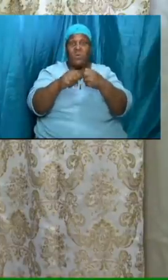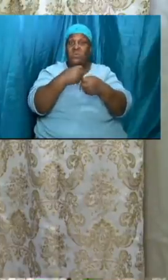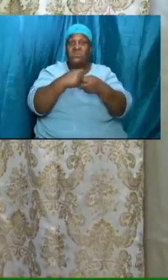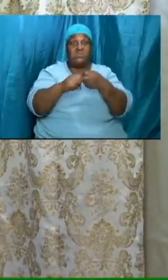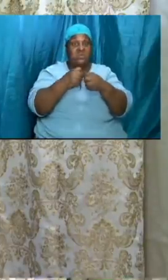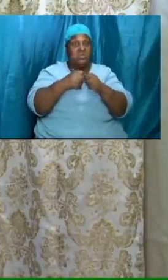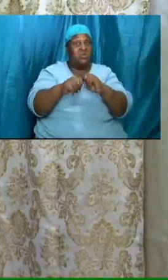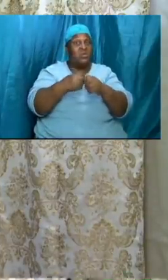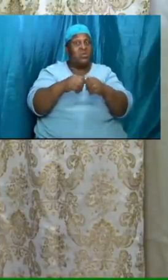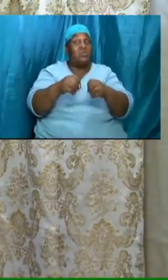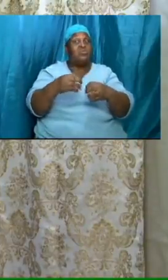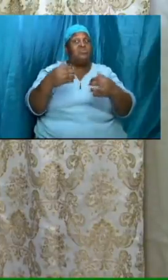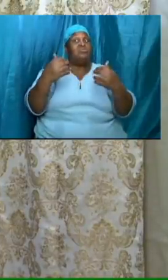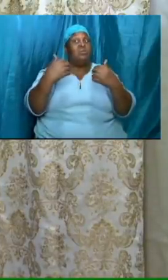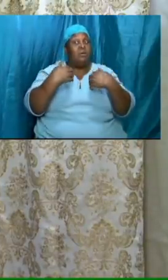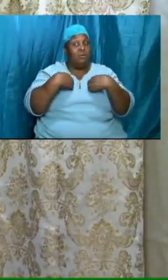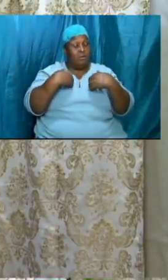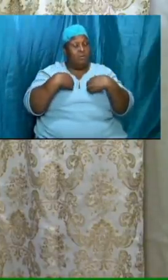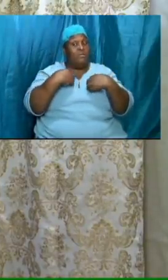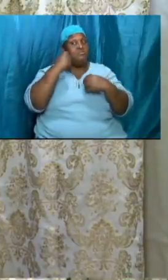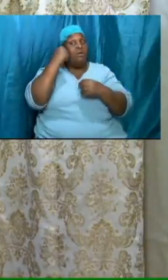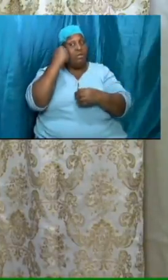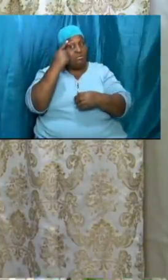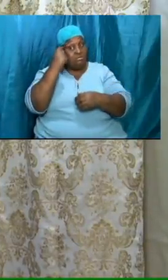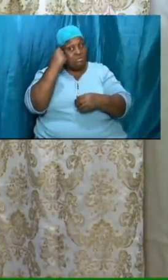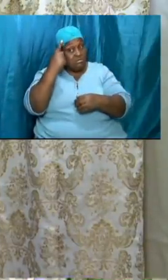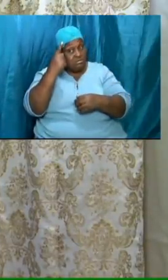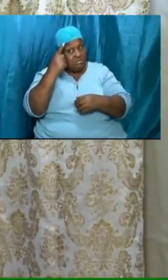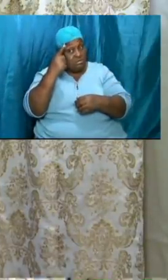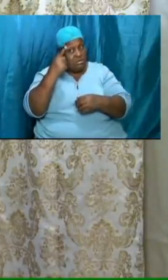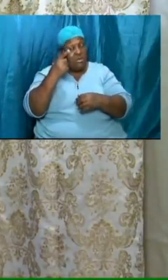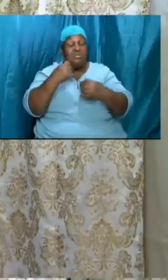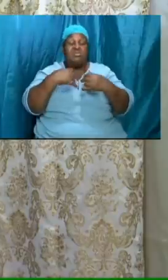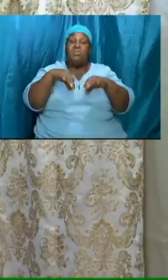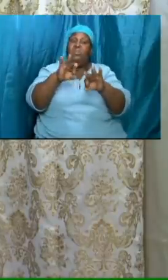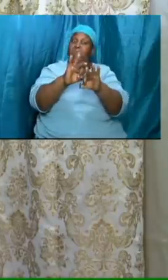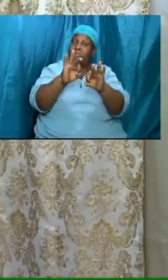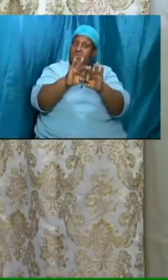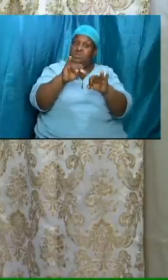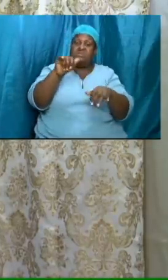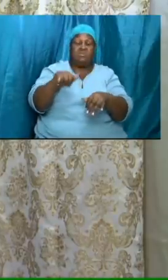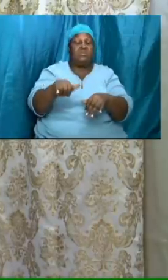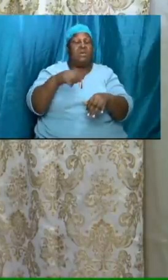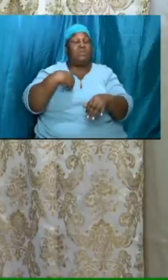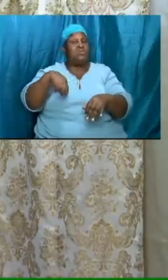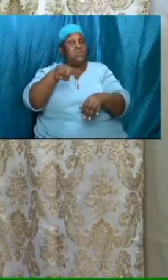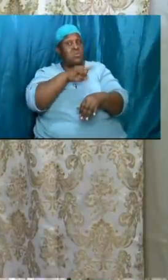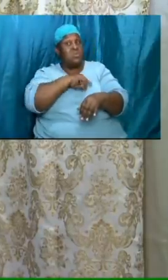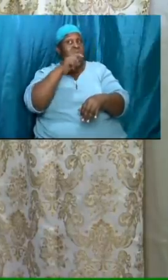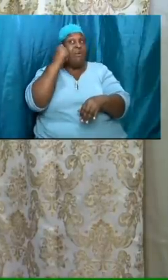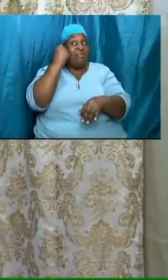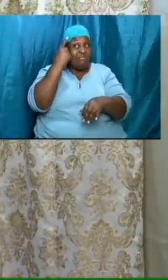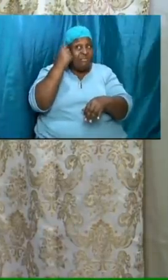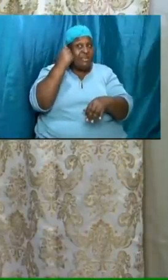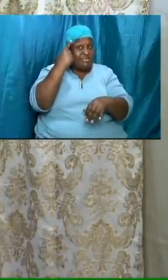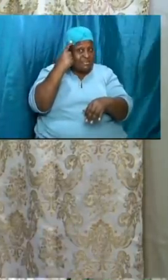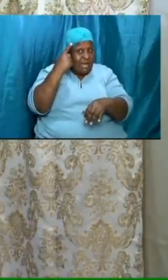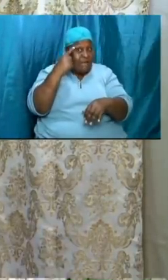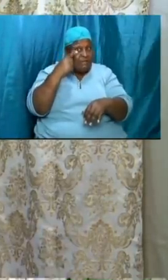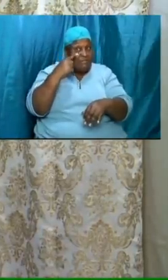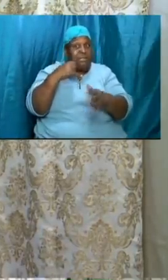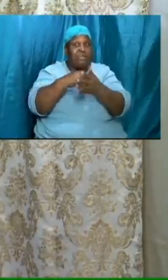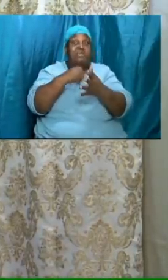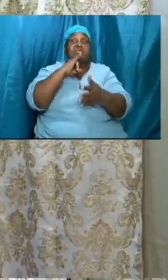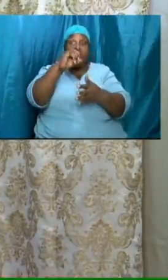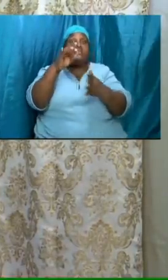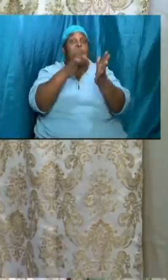important that we understand the concept that we understand that it is bible i and i